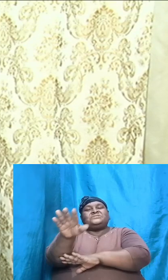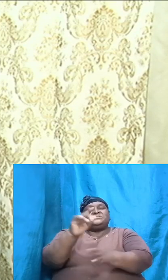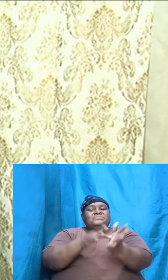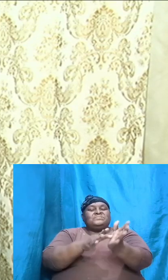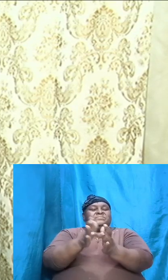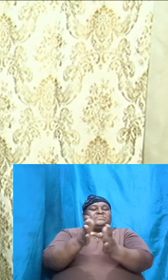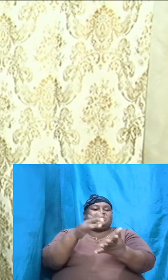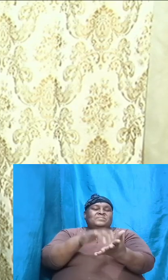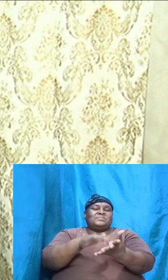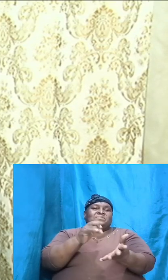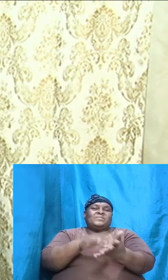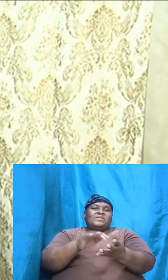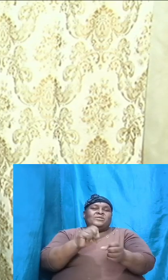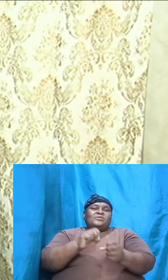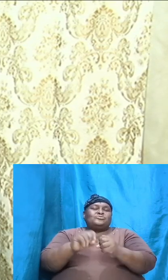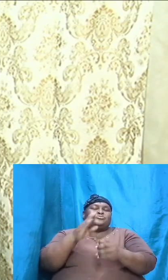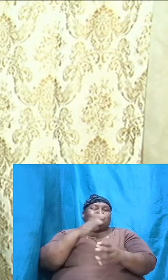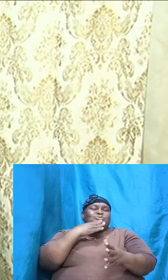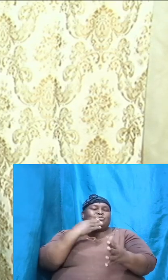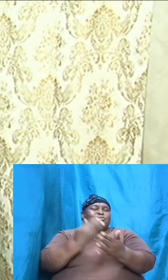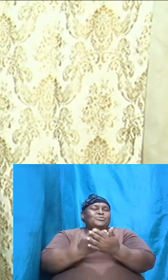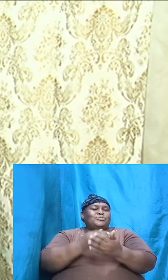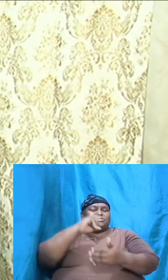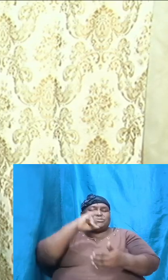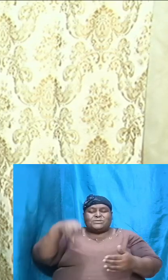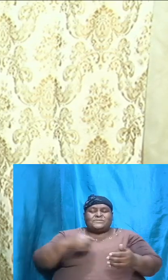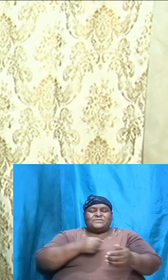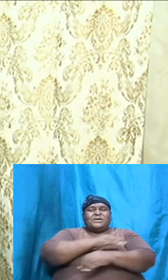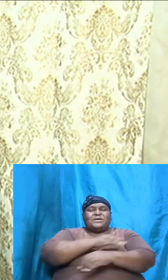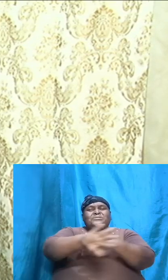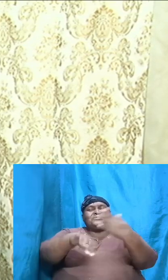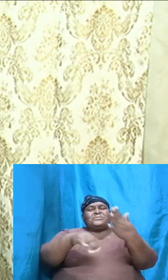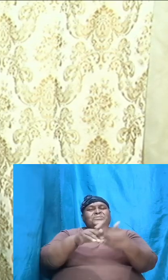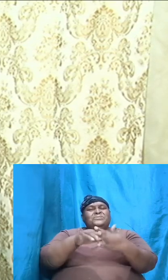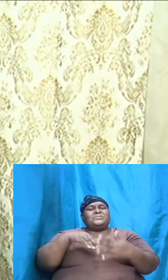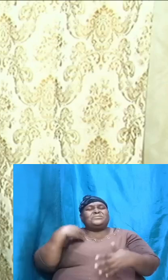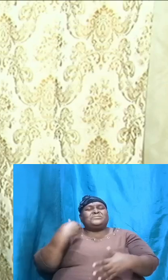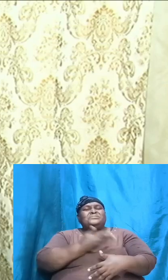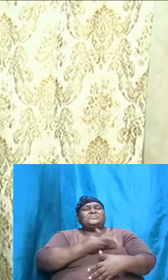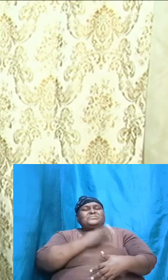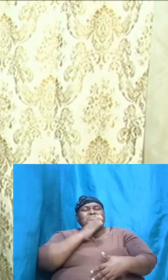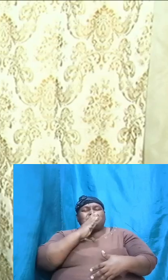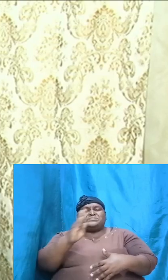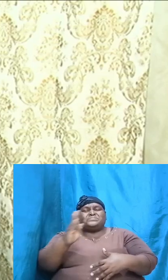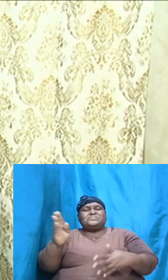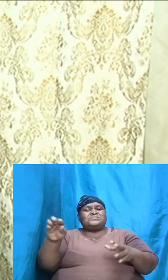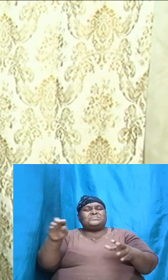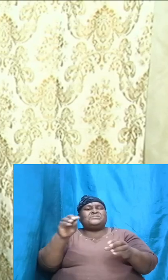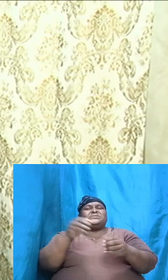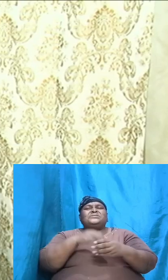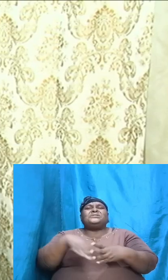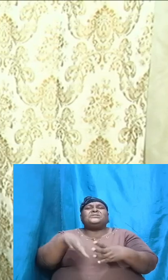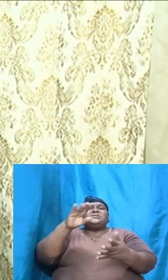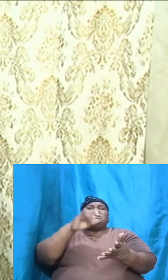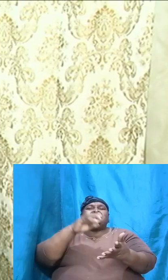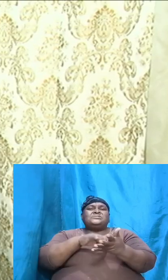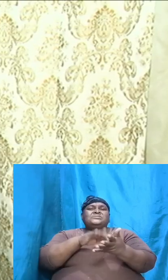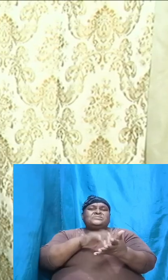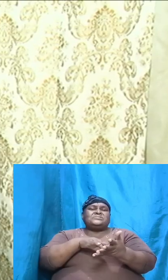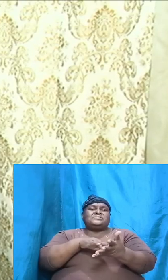very good to invite all of us to be a part. Amen. We thank God for